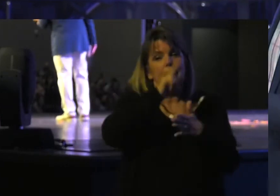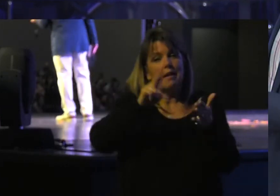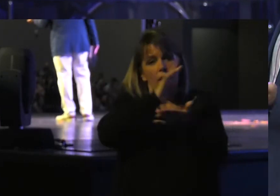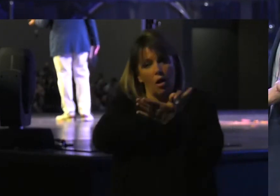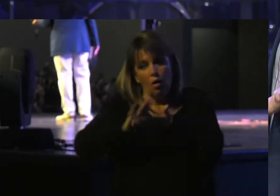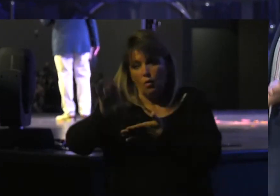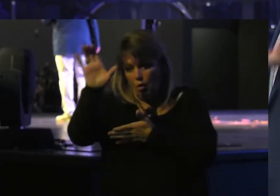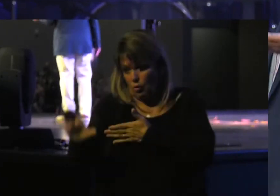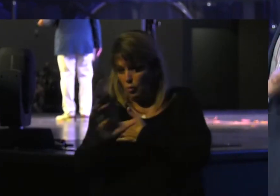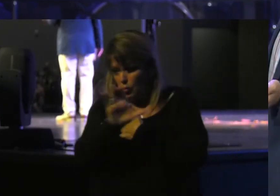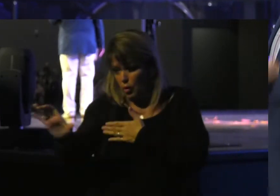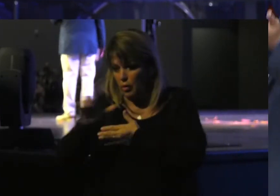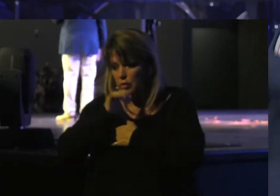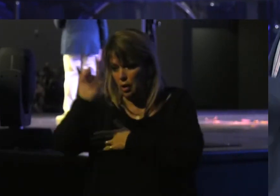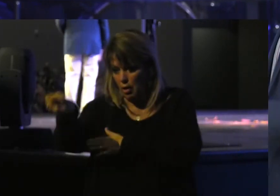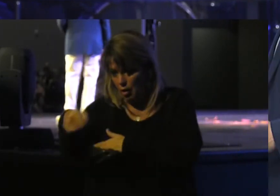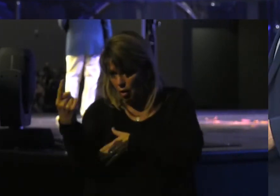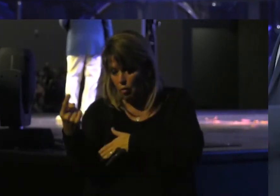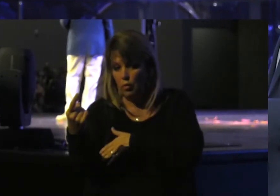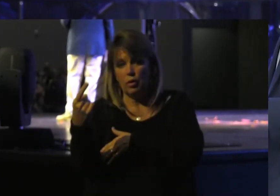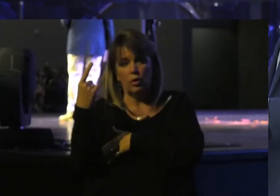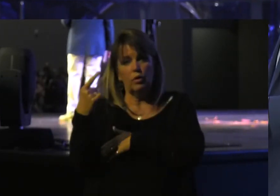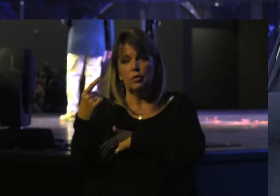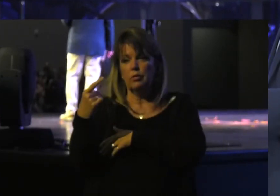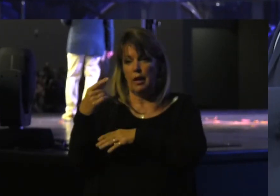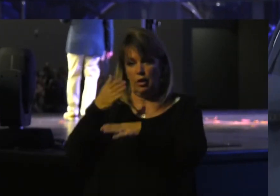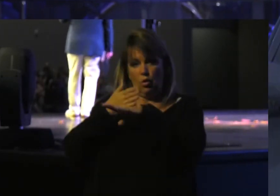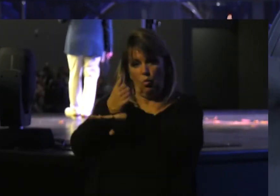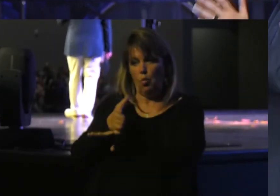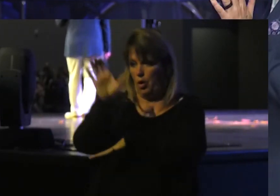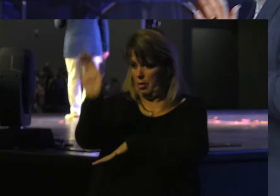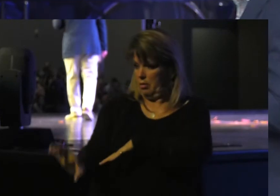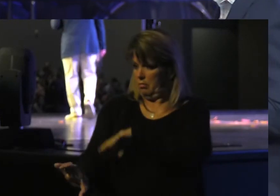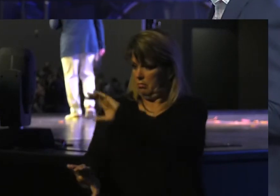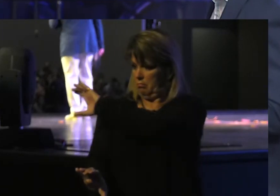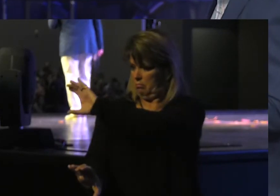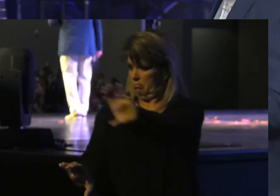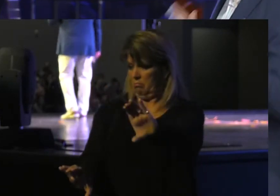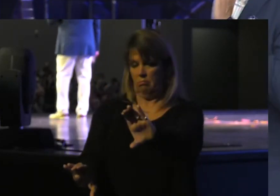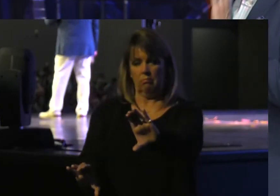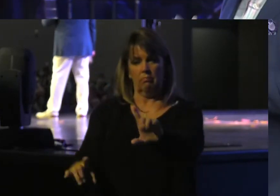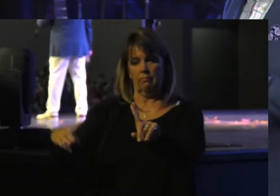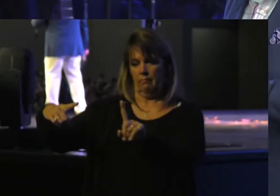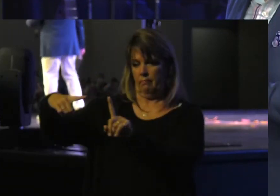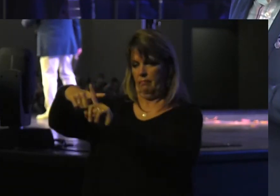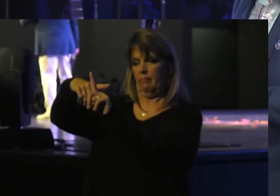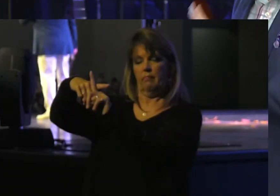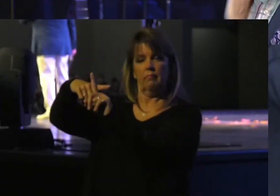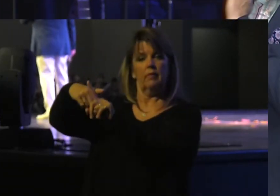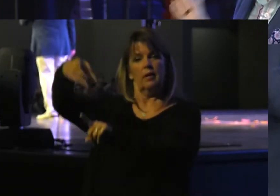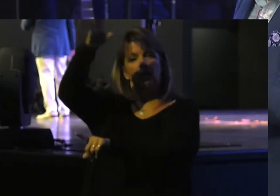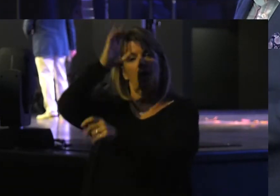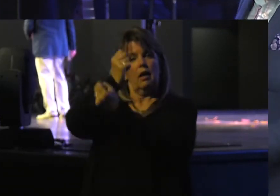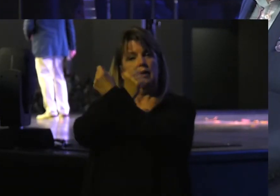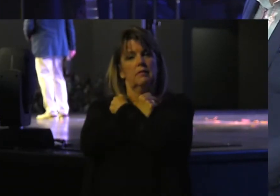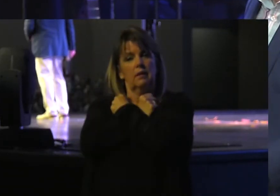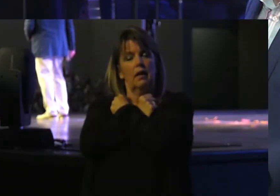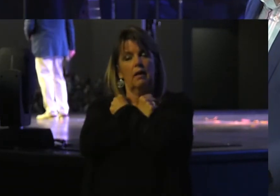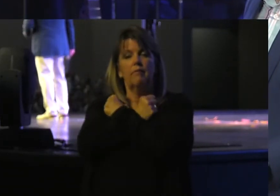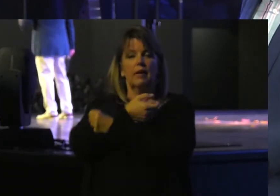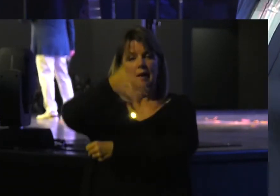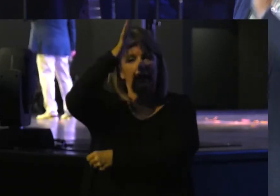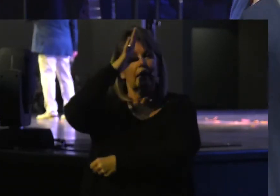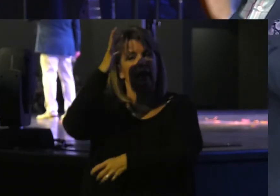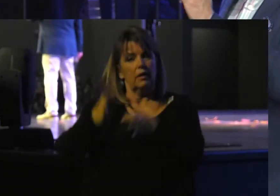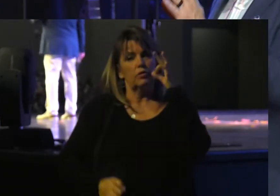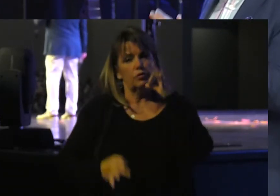the Cross Not only Is an Intersection Of two Pieces Of wood The cross Is the Intersection Of the Love of God And the Justice Of God